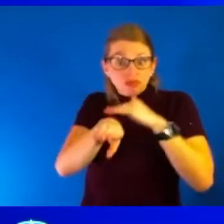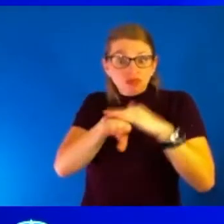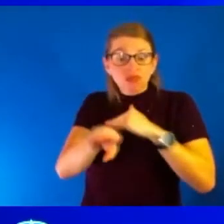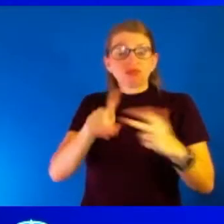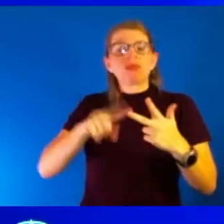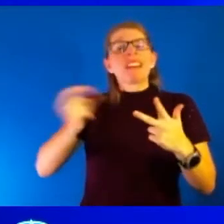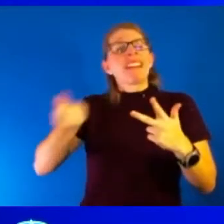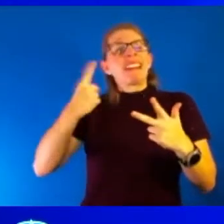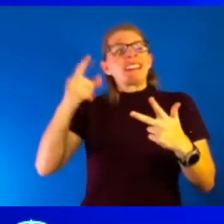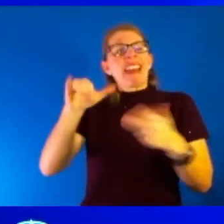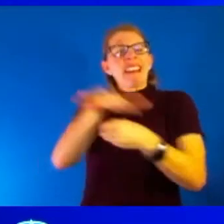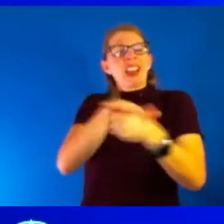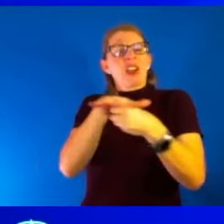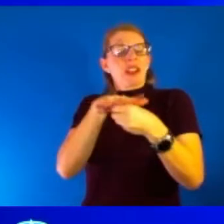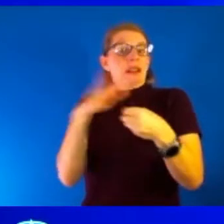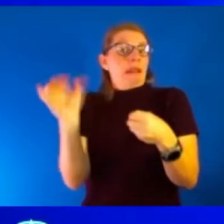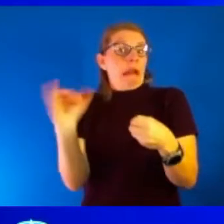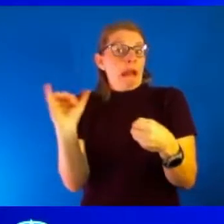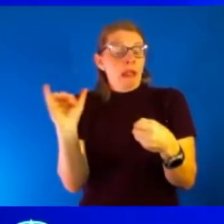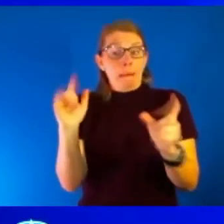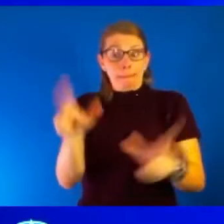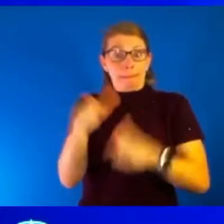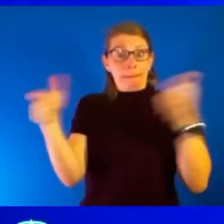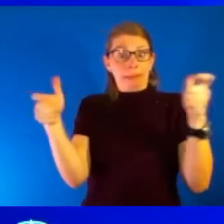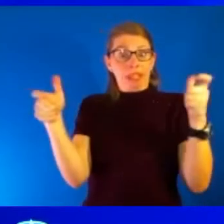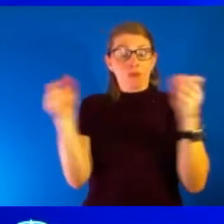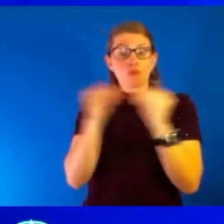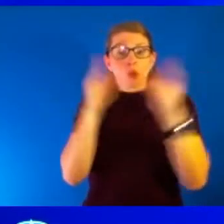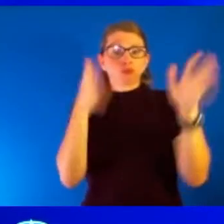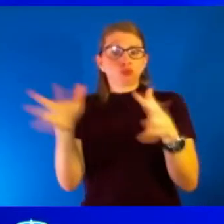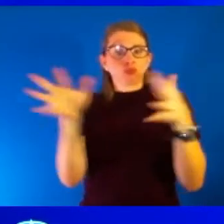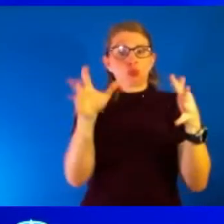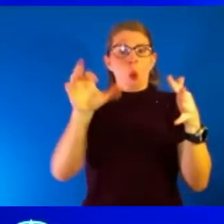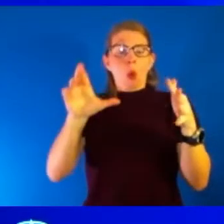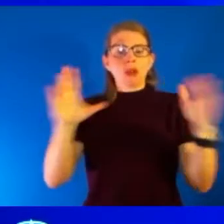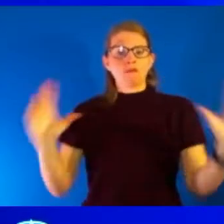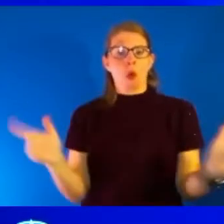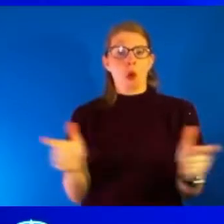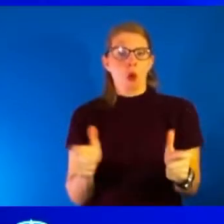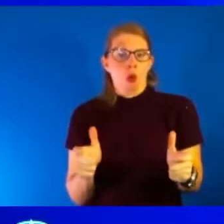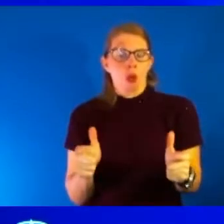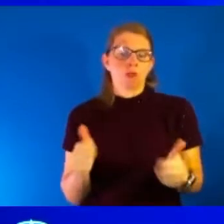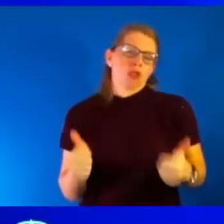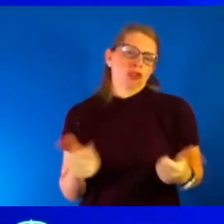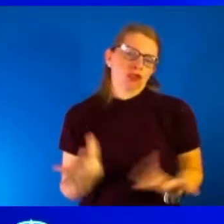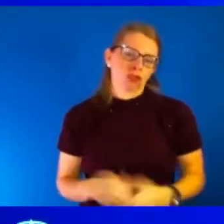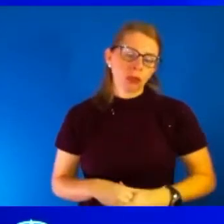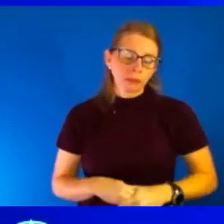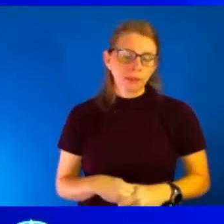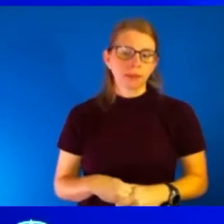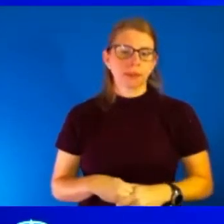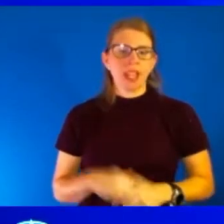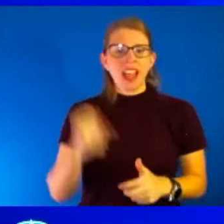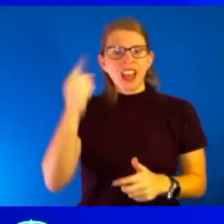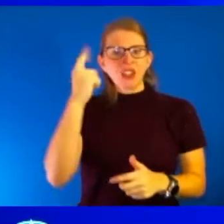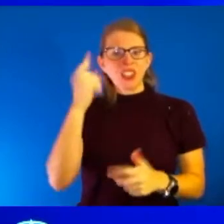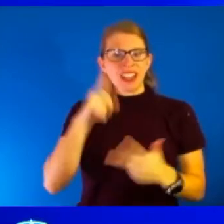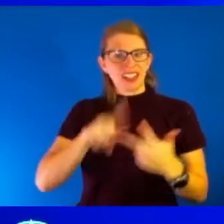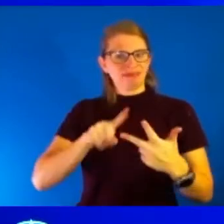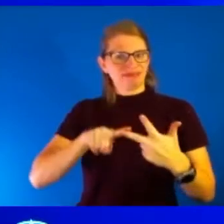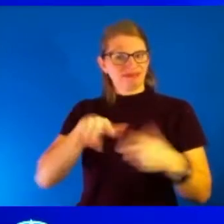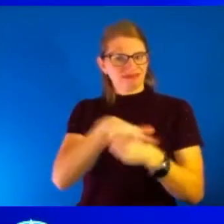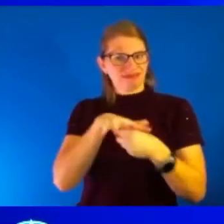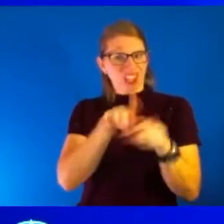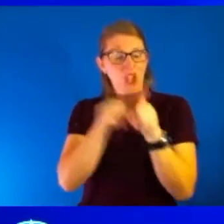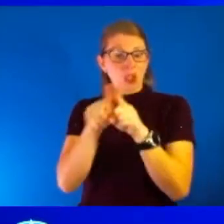area like? Is it is it larger with better ventilation? Or is it smaller? And it's really understanding those, as well as the most important thing is getting